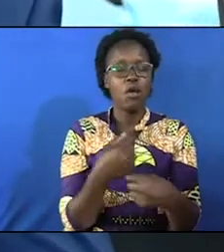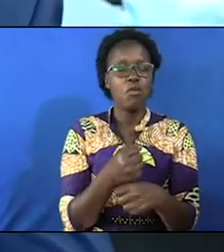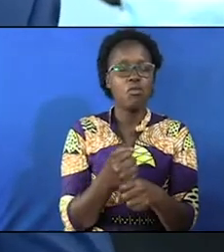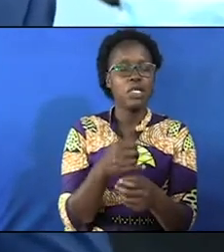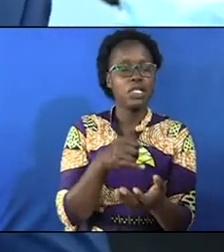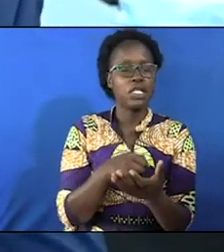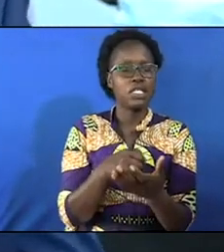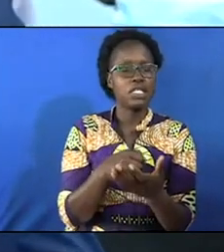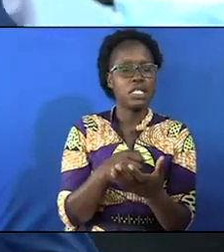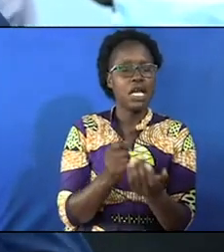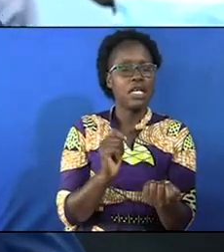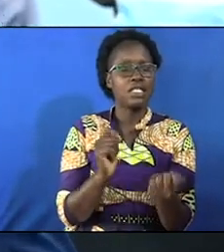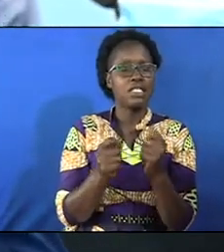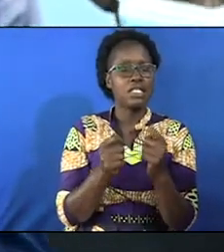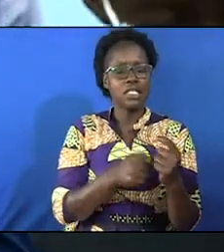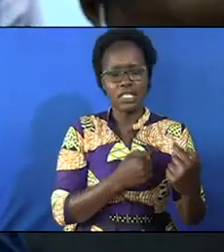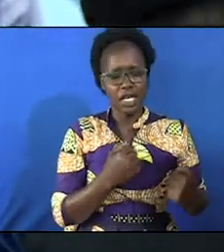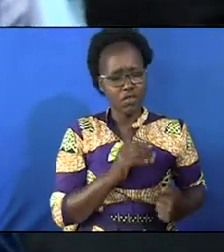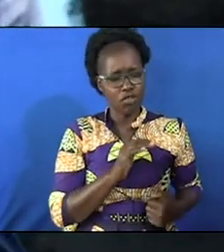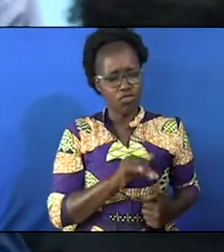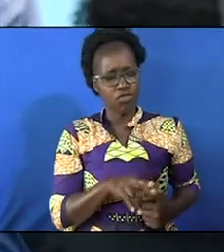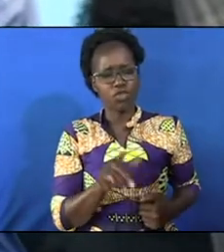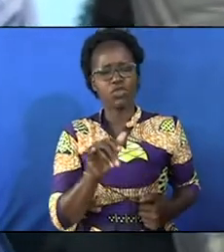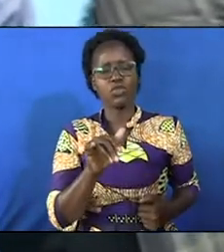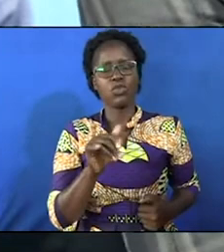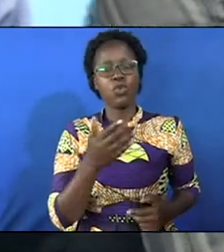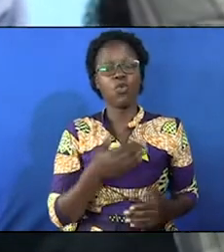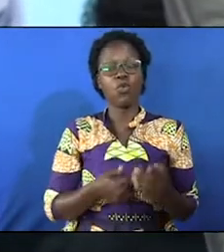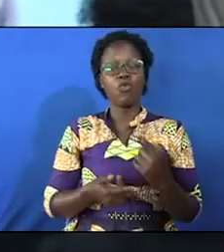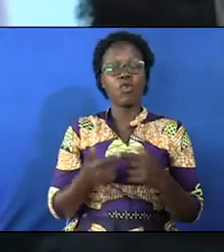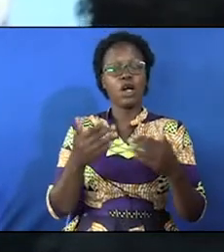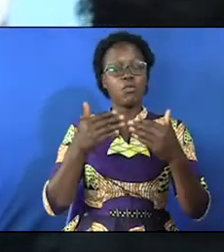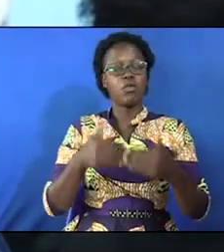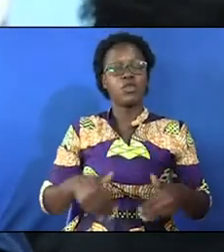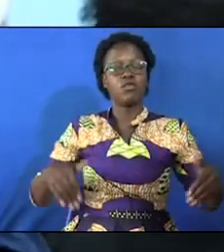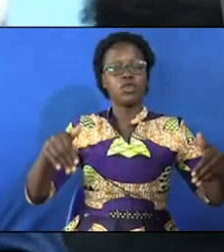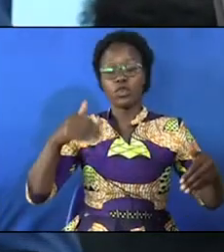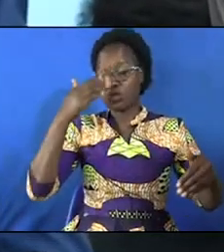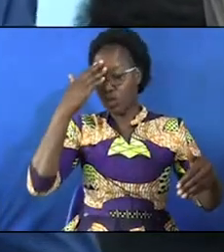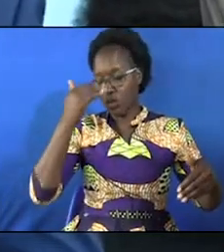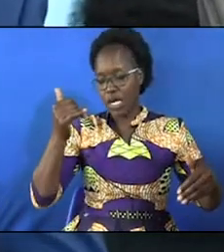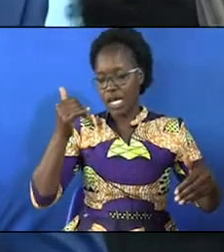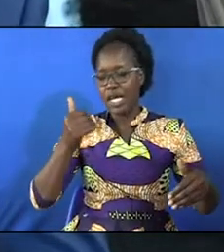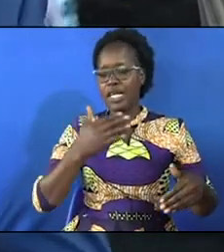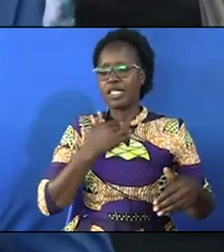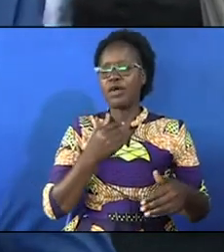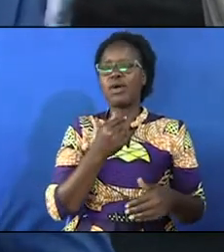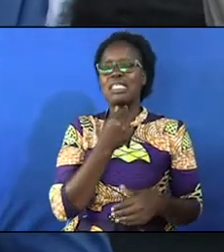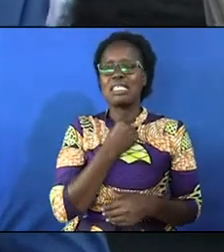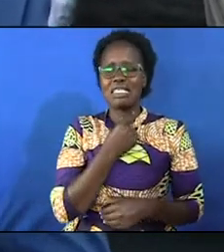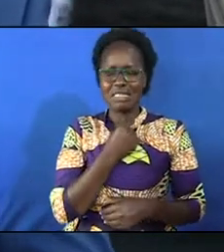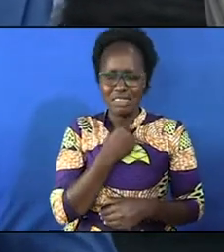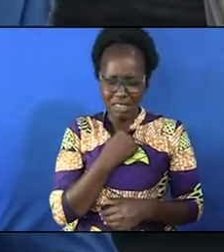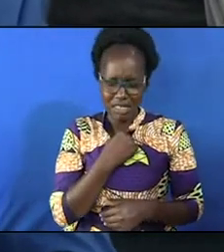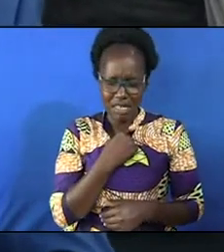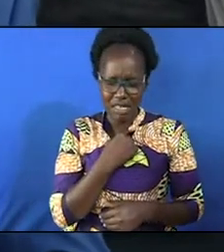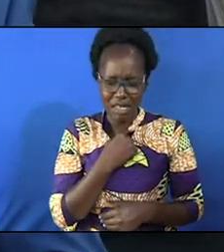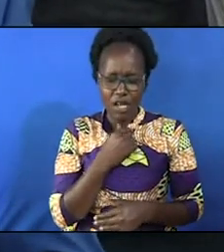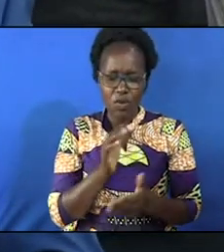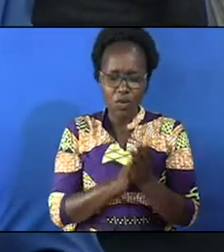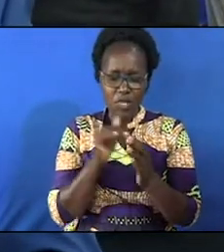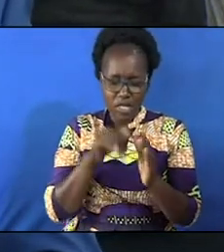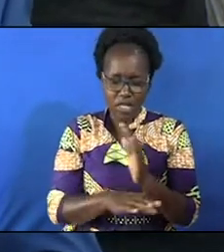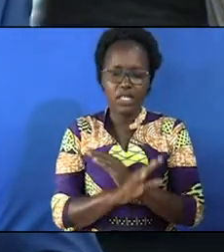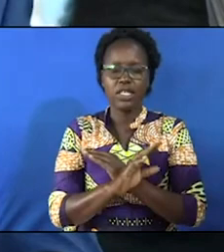a conviction in the hearts of those who have walked upstage because they want a desire they say desire within